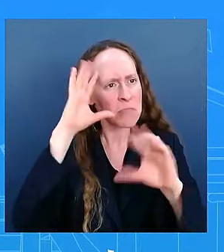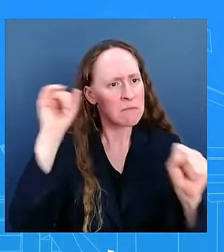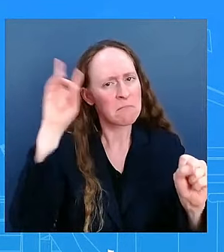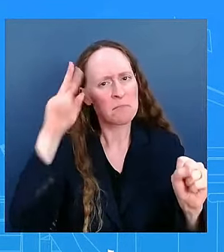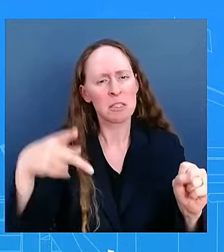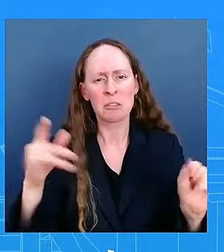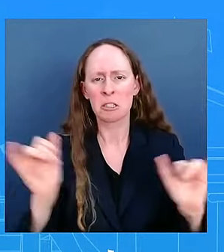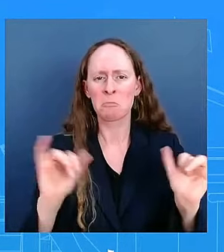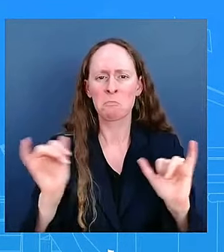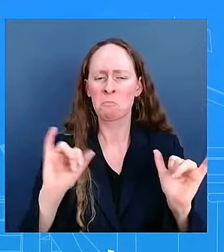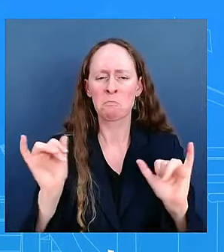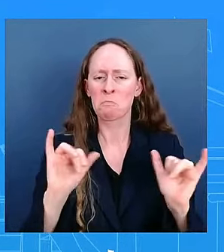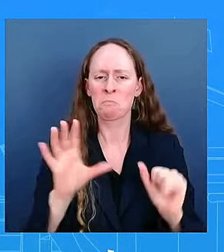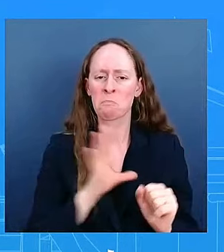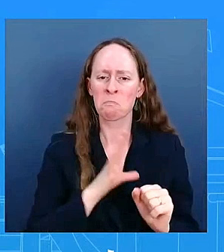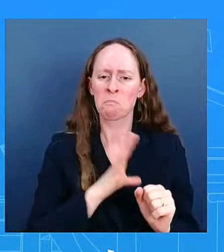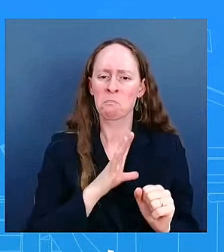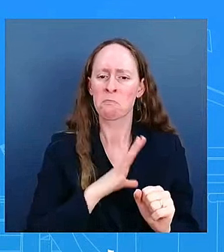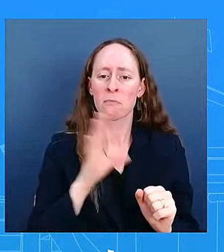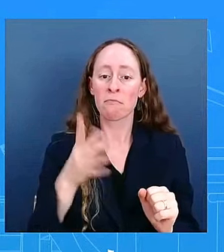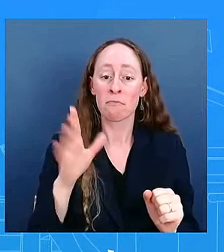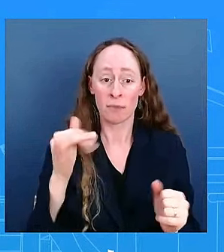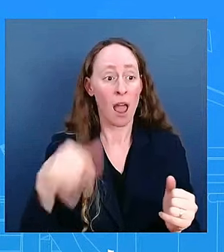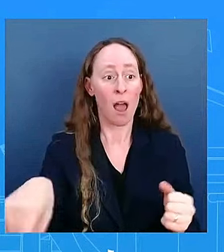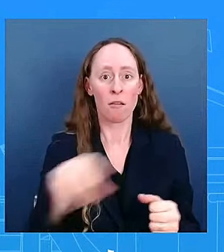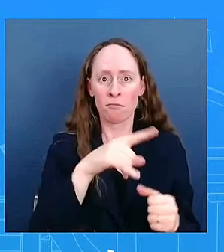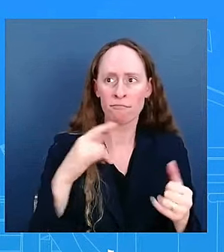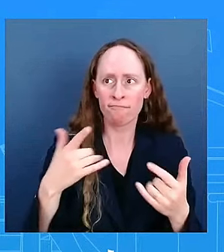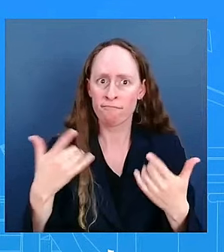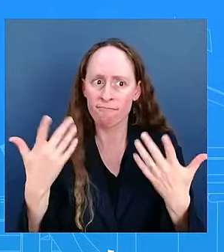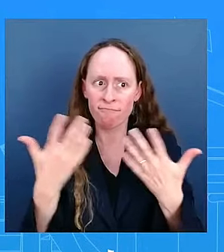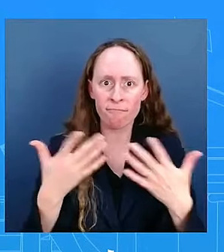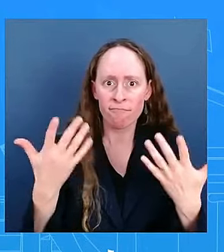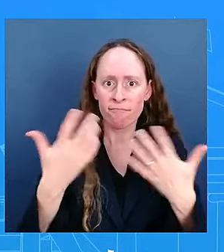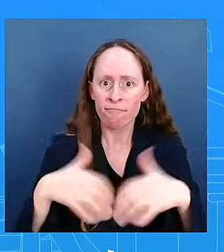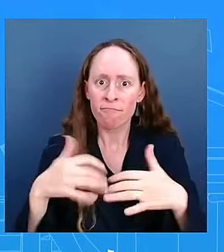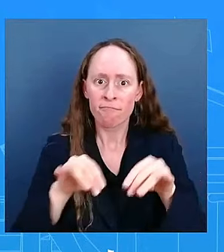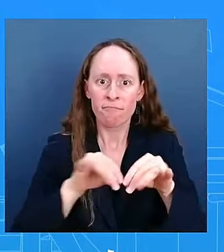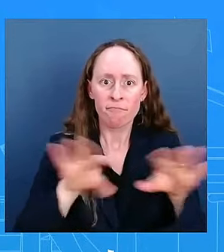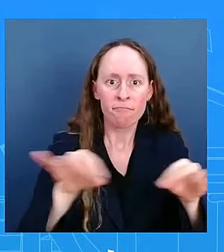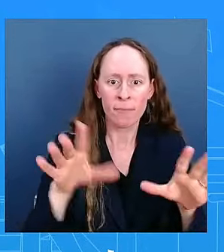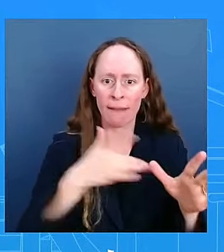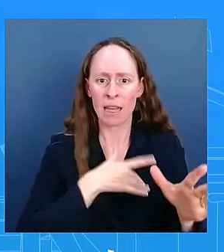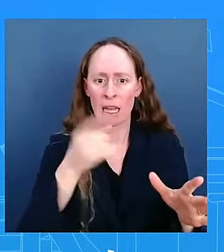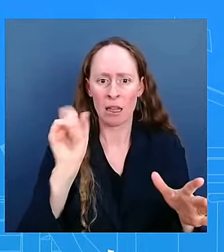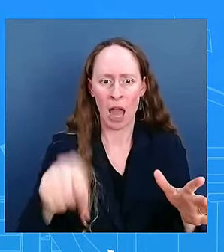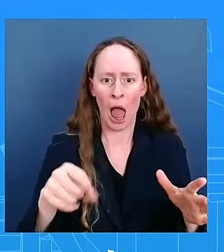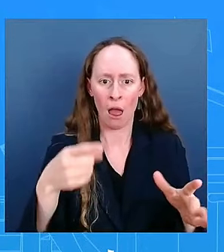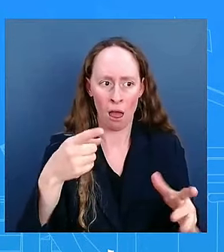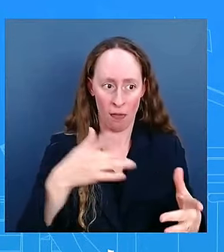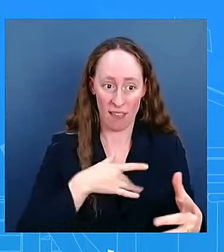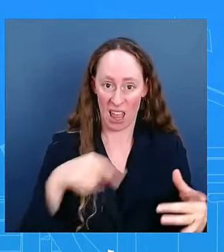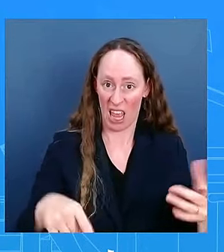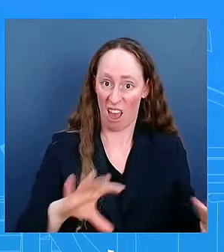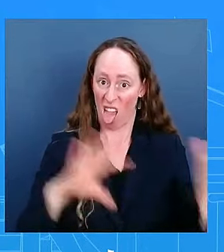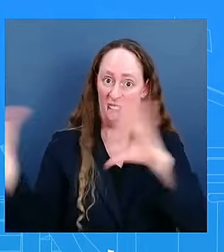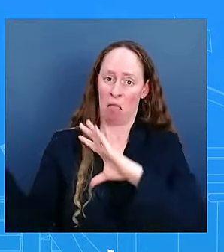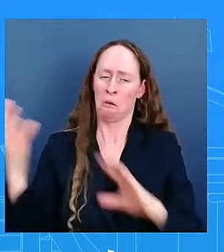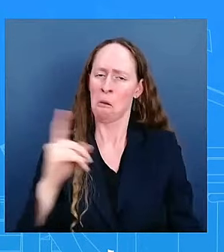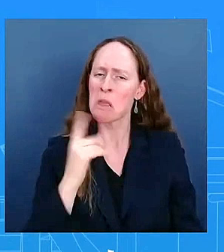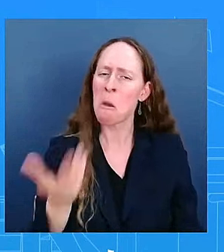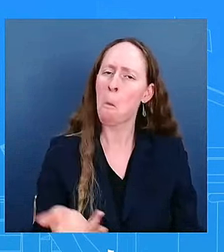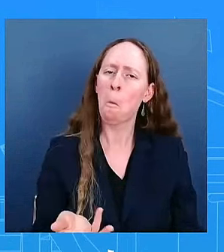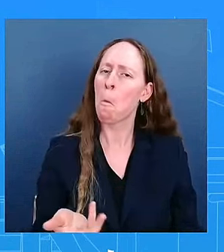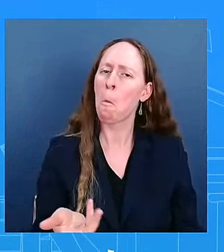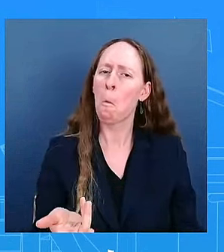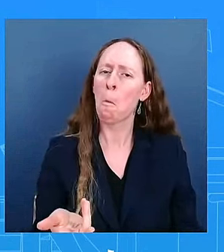election. You all can speak to, if this is a distraction or not, what I can speak to is the President wanted to make sure that he clarified the statement,